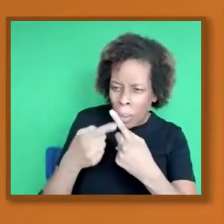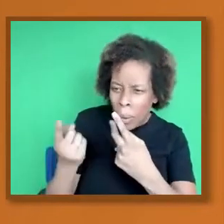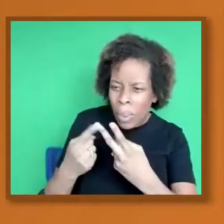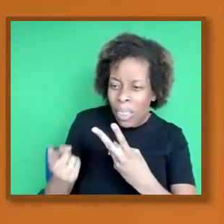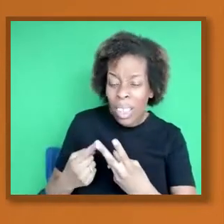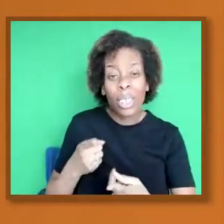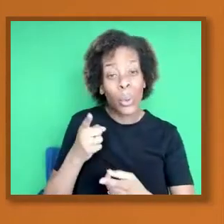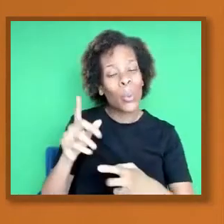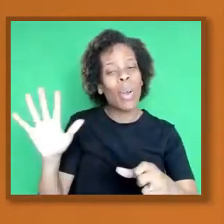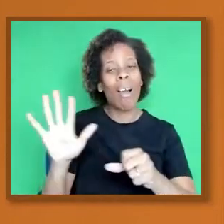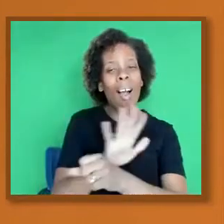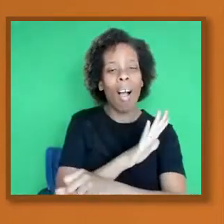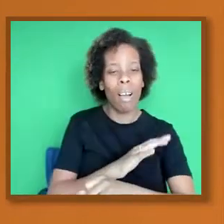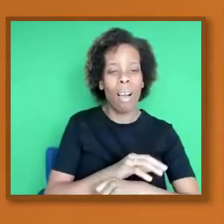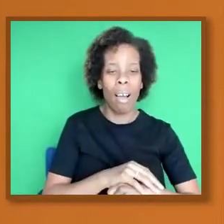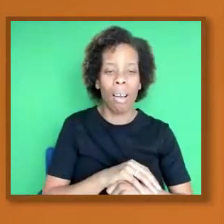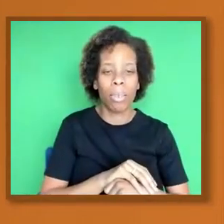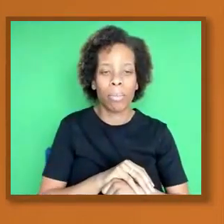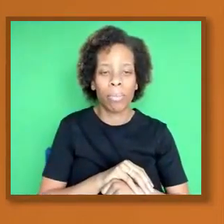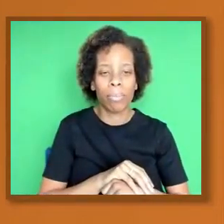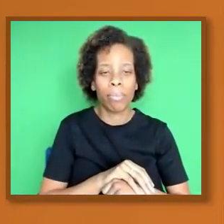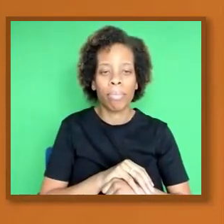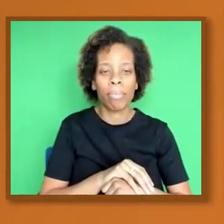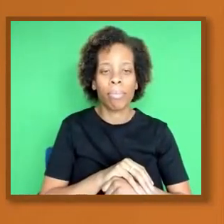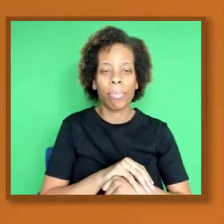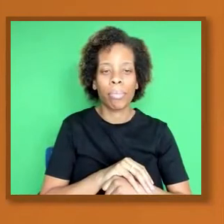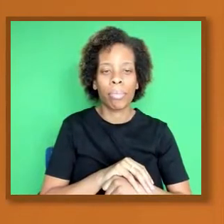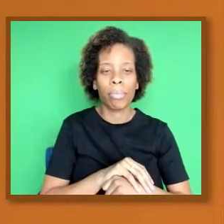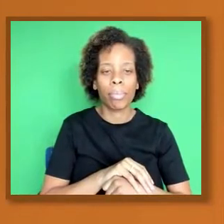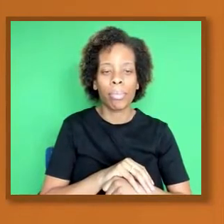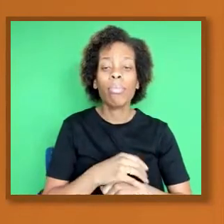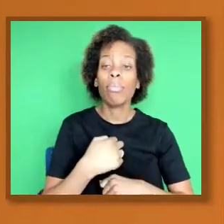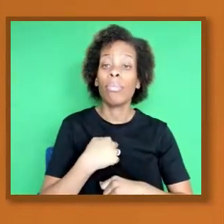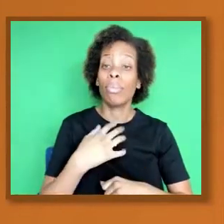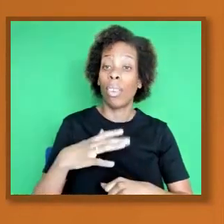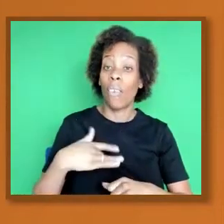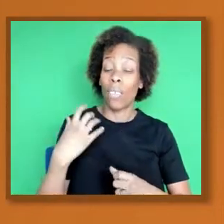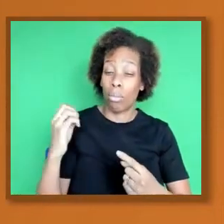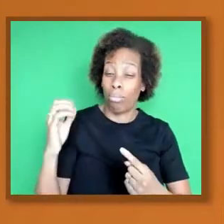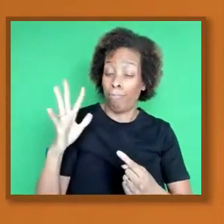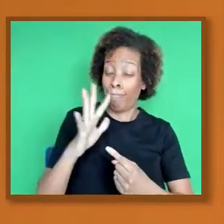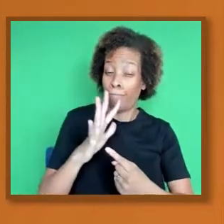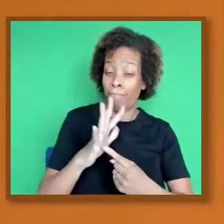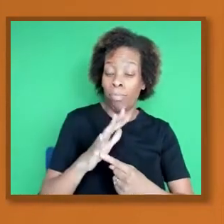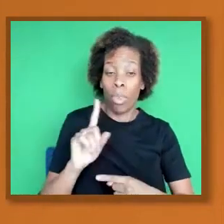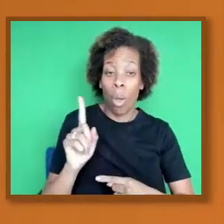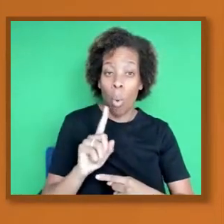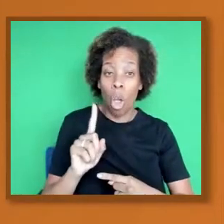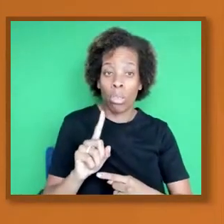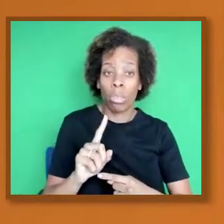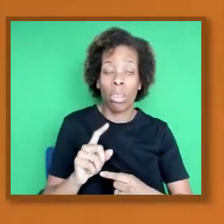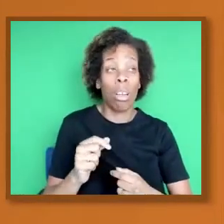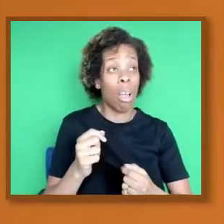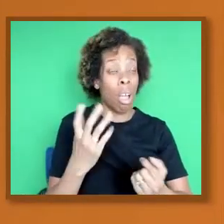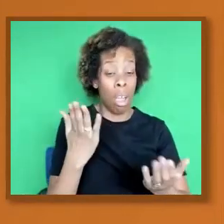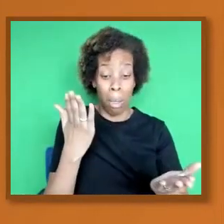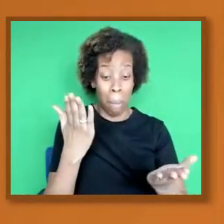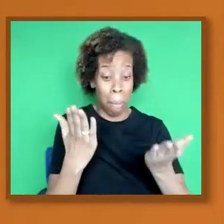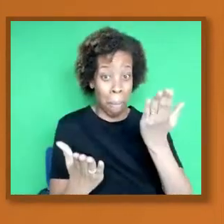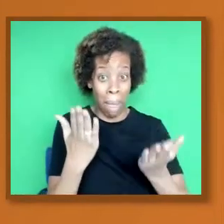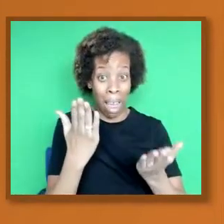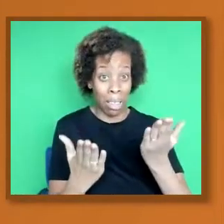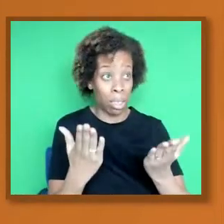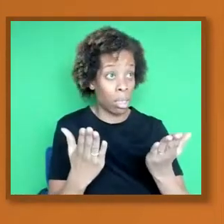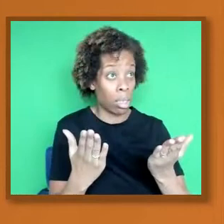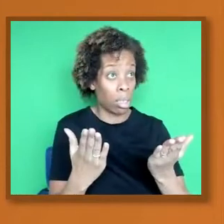it's important that they weigh up the advantages and the vulnerabilities, but,